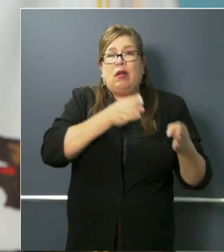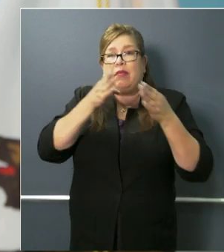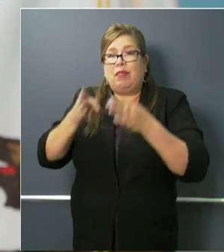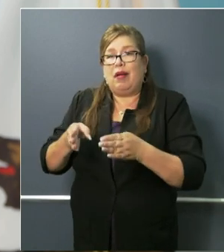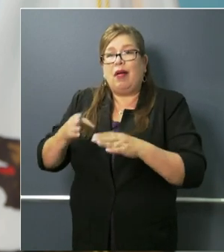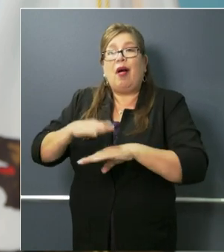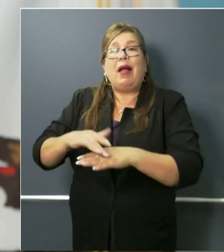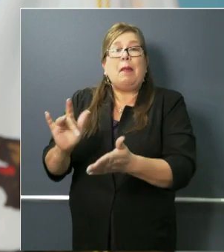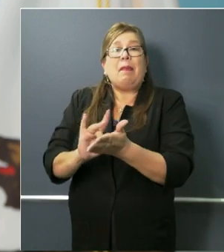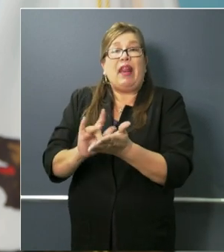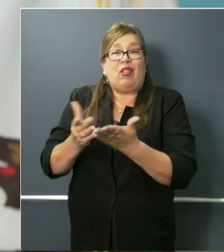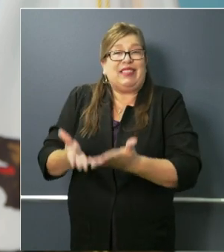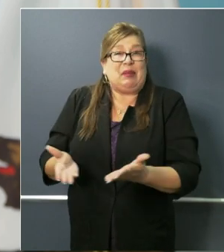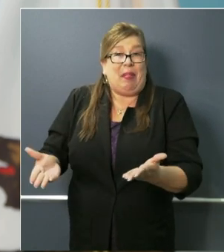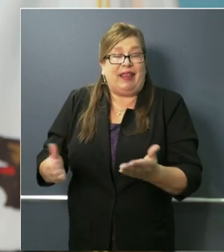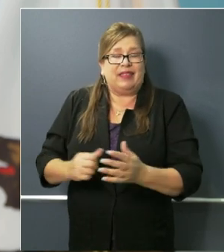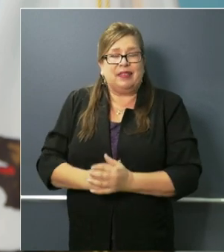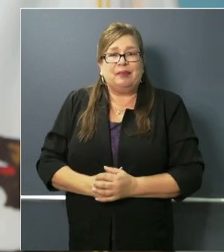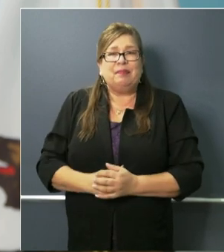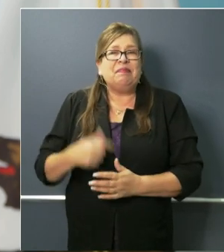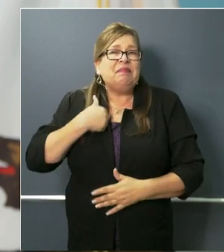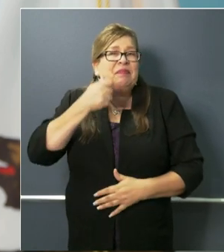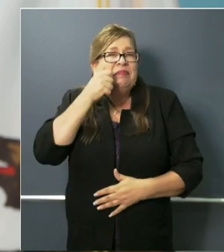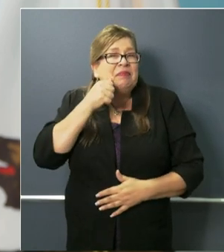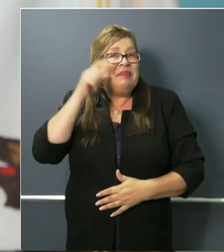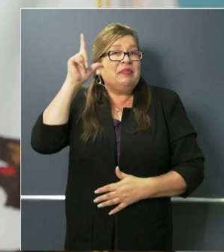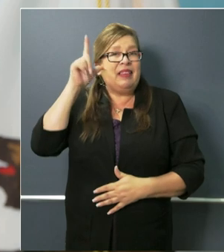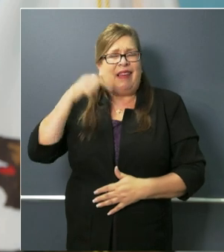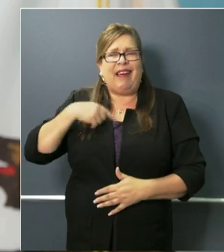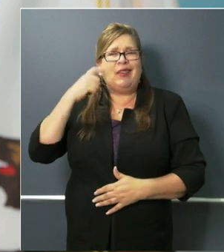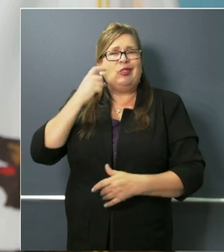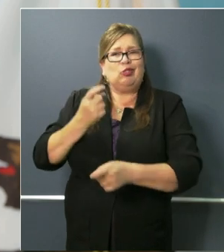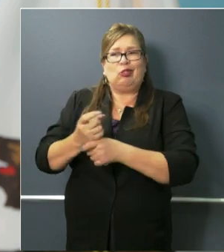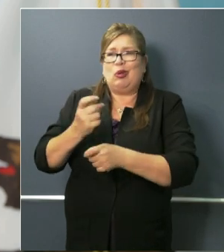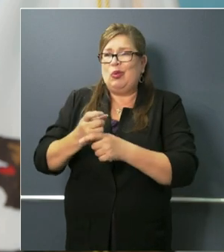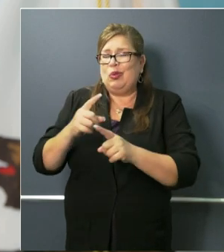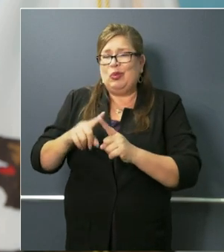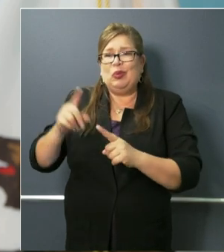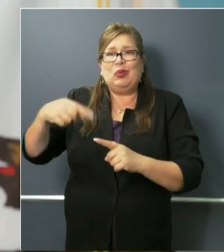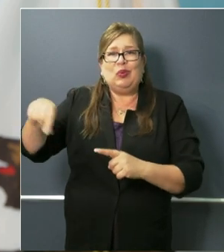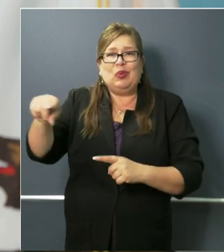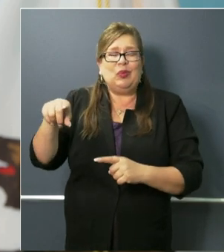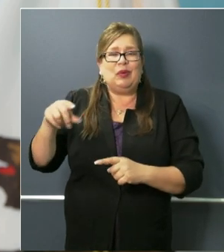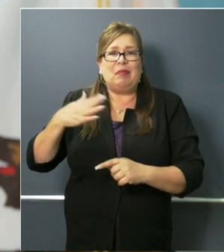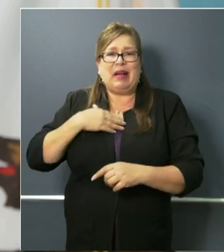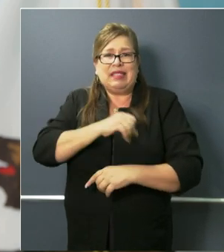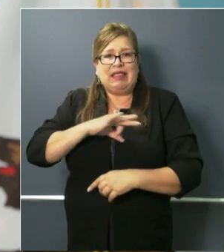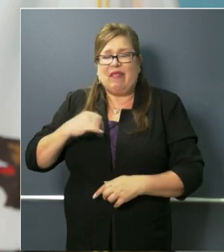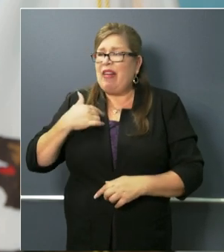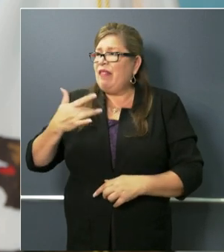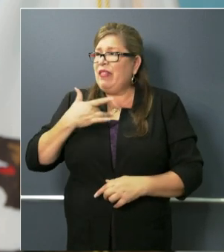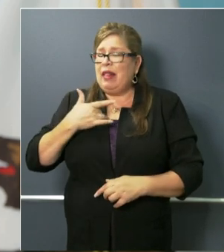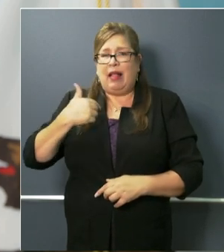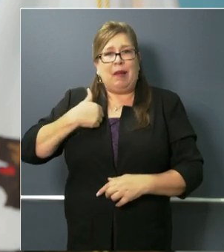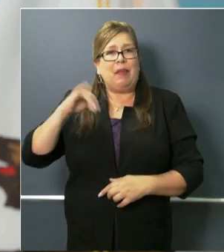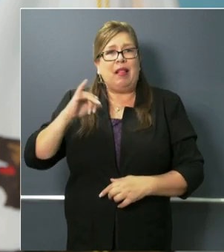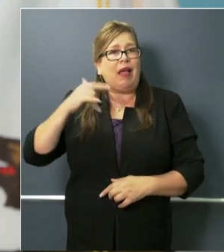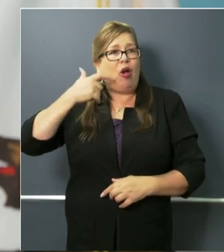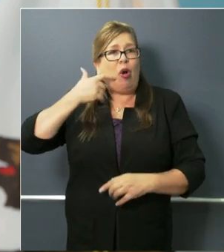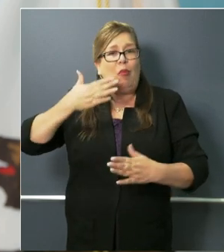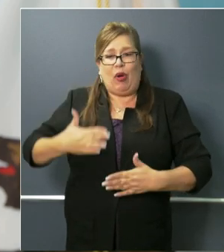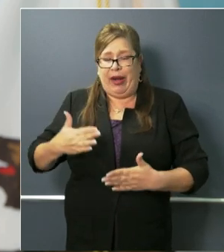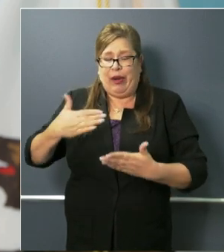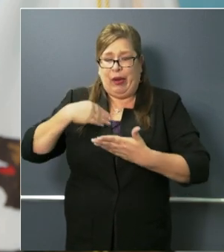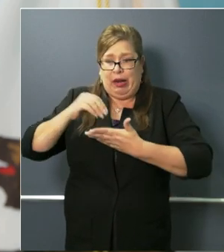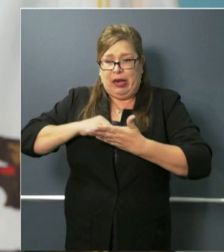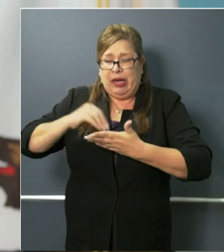I joke with my staff the other day, I said, I feel like I'm just full-time operator taking incoming emails and text messages